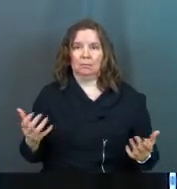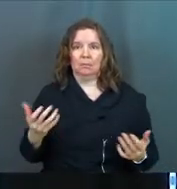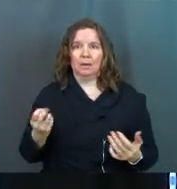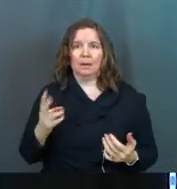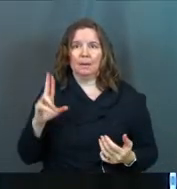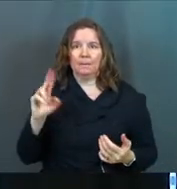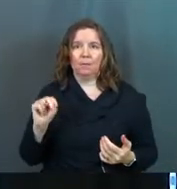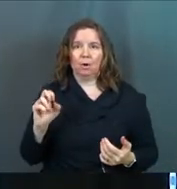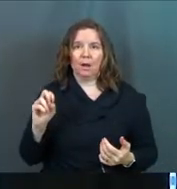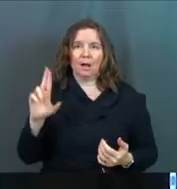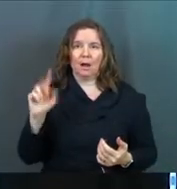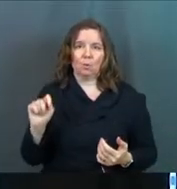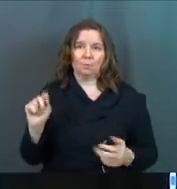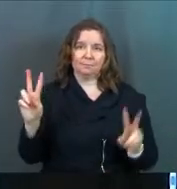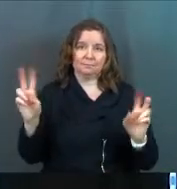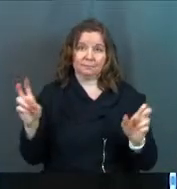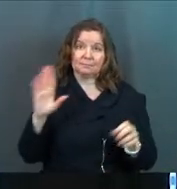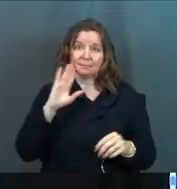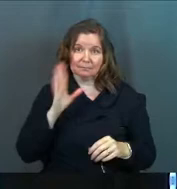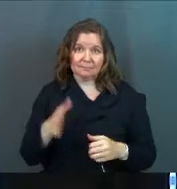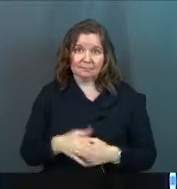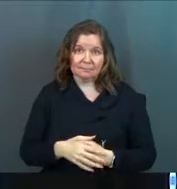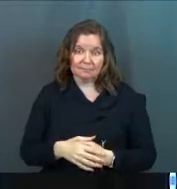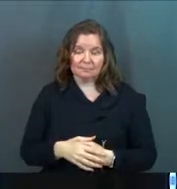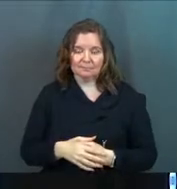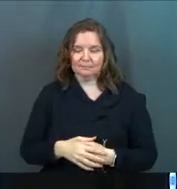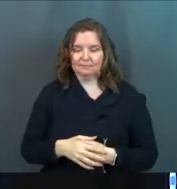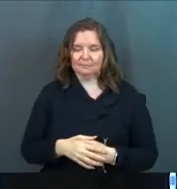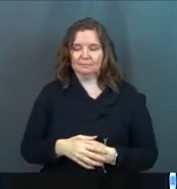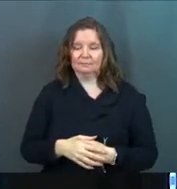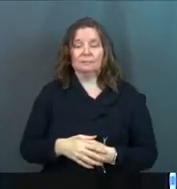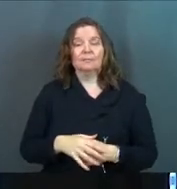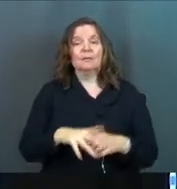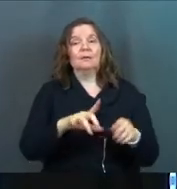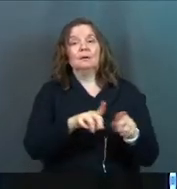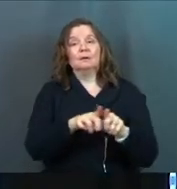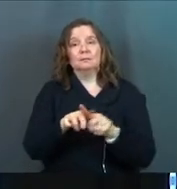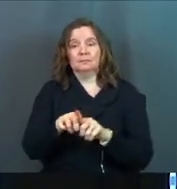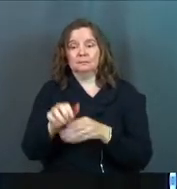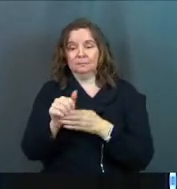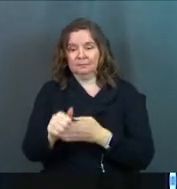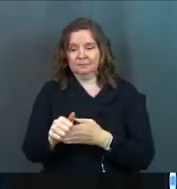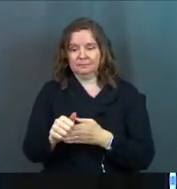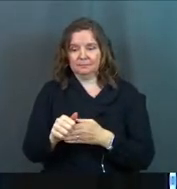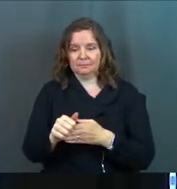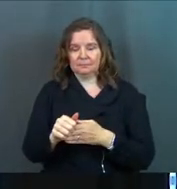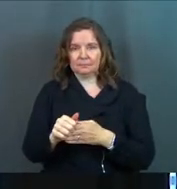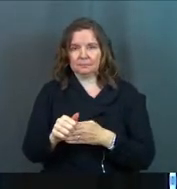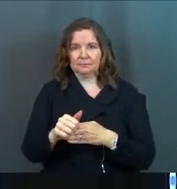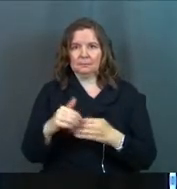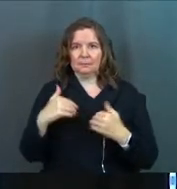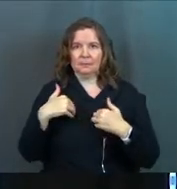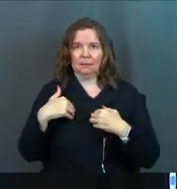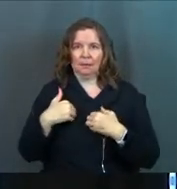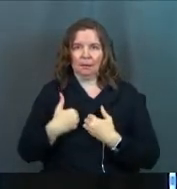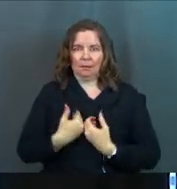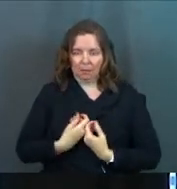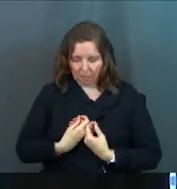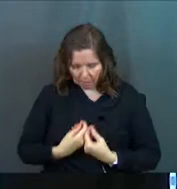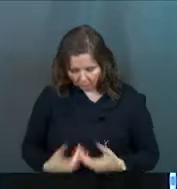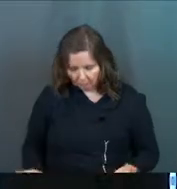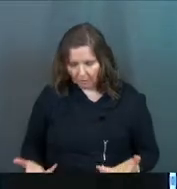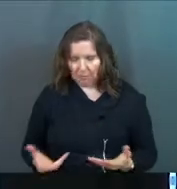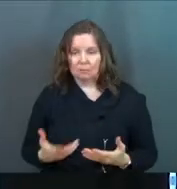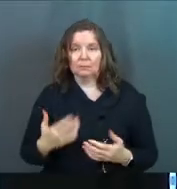That will lead you to burnout eventually. Not only will it lead you to a crash emotionally, and some of you guys have